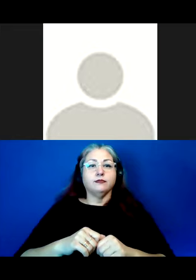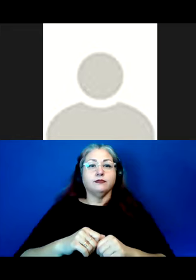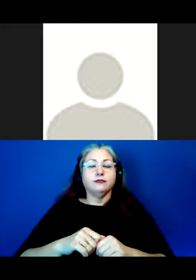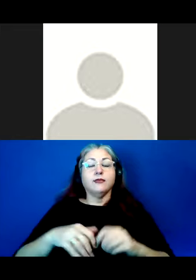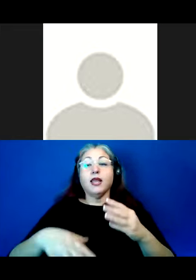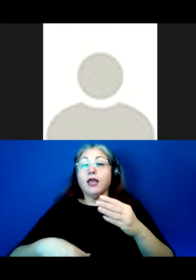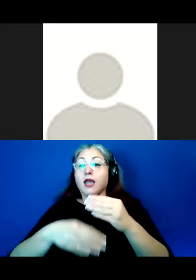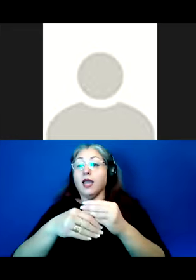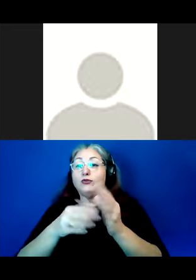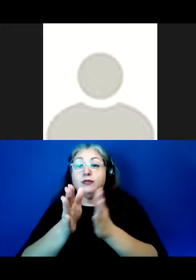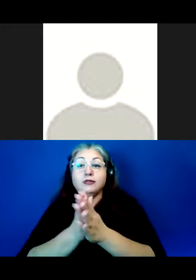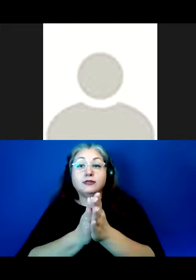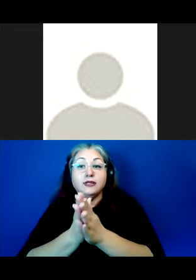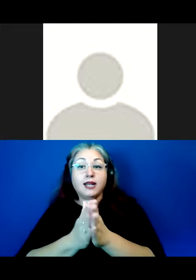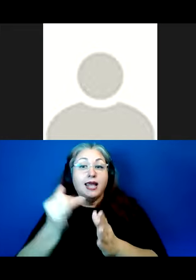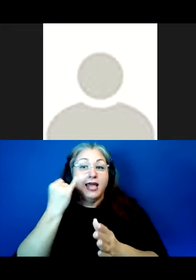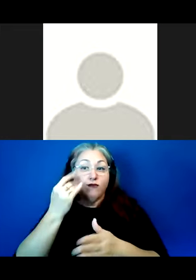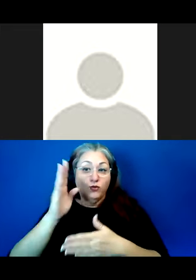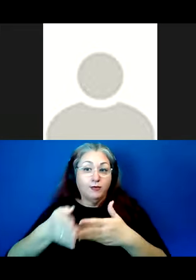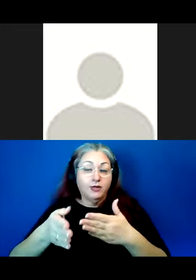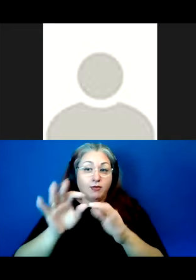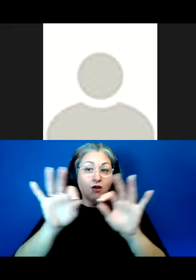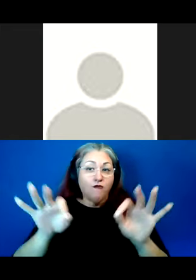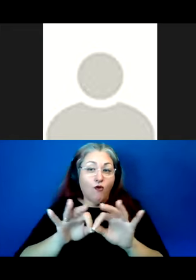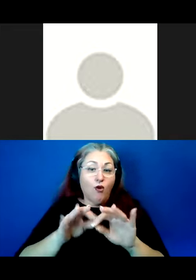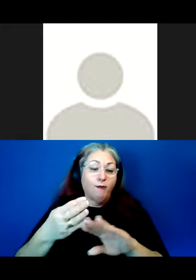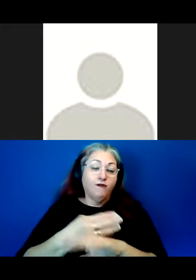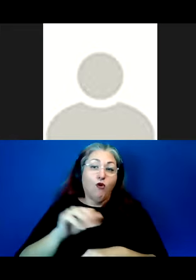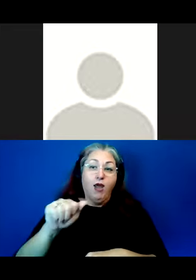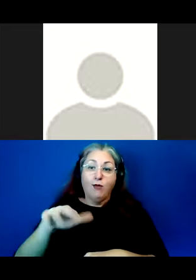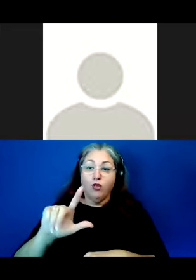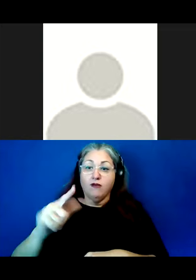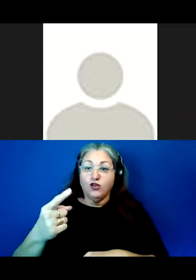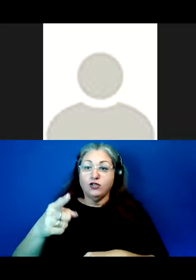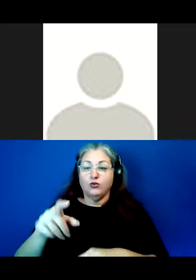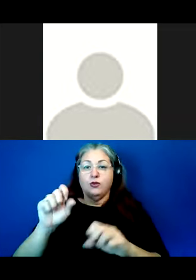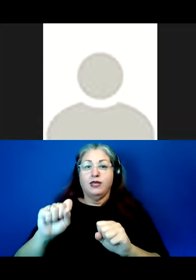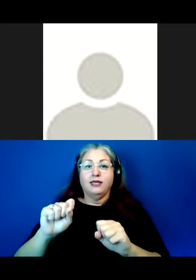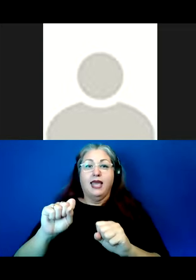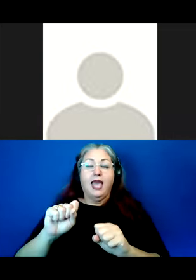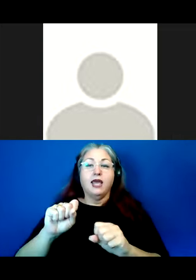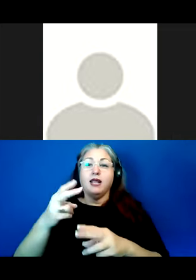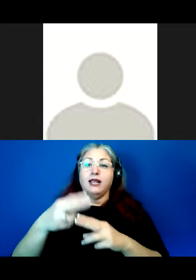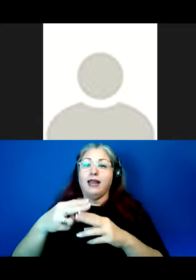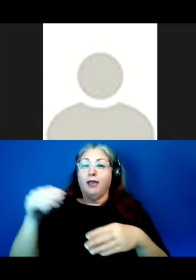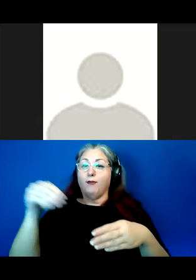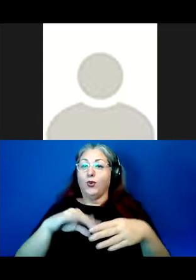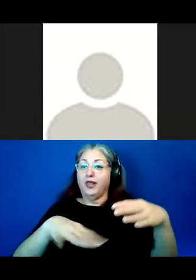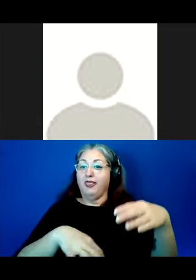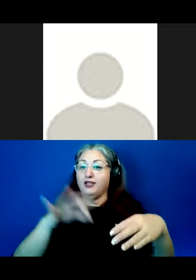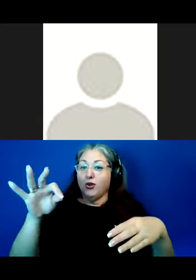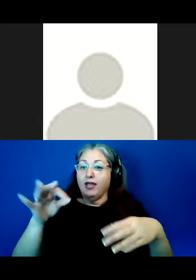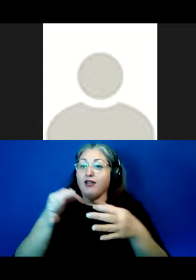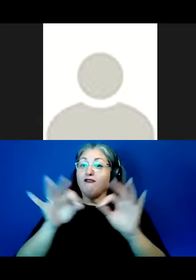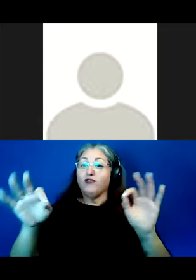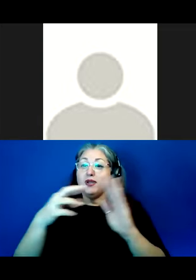an extra incentive, if you complete the feedback form by April 1st, you have the opportunity to be entered in a drawing for free